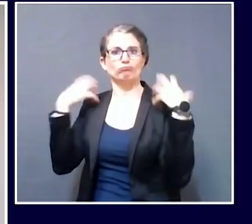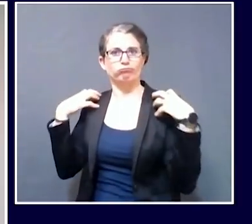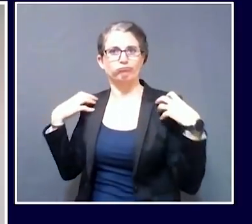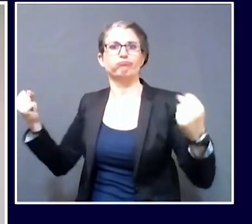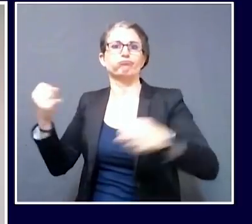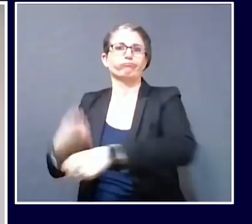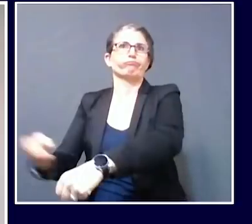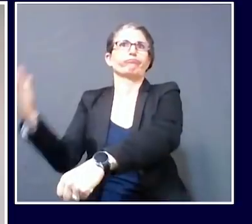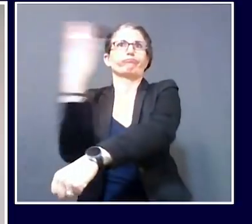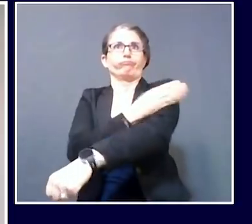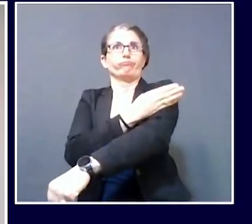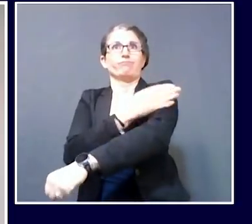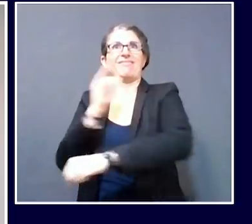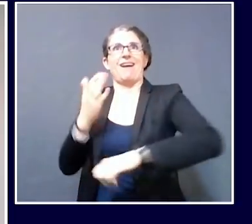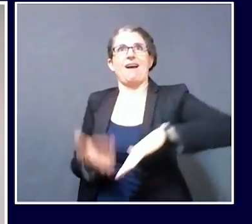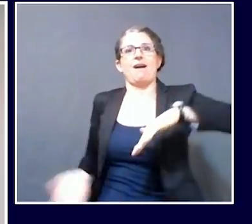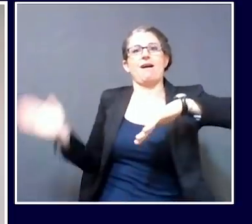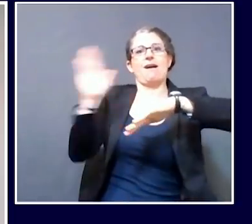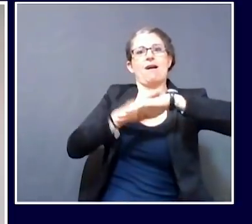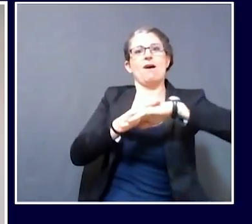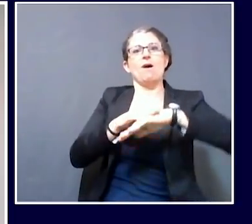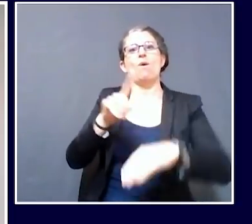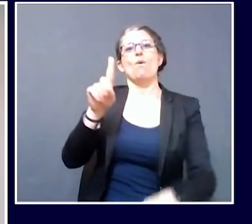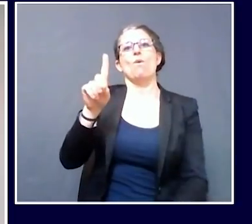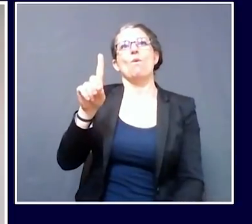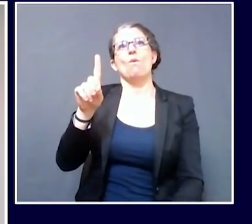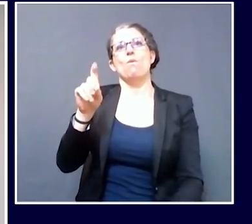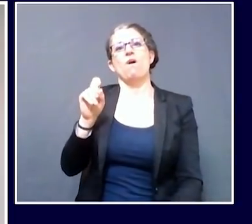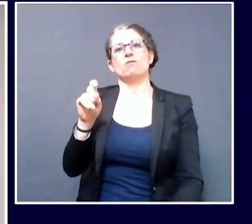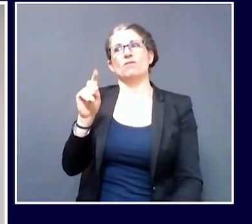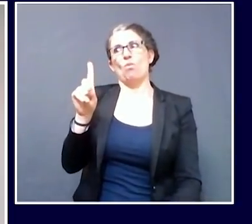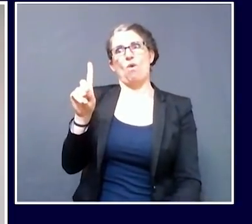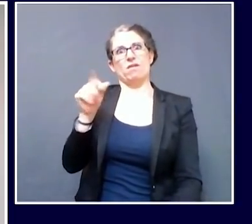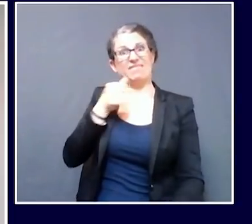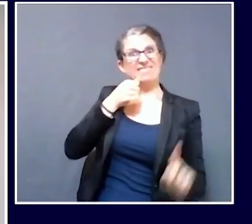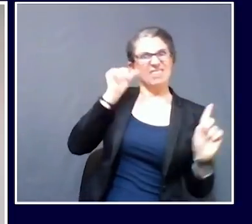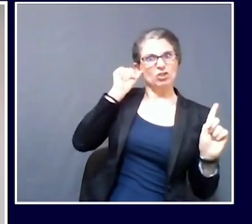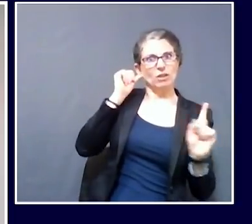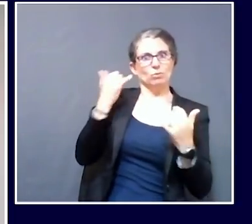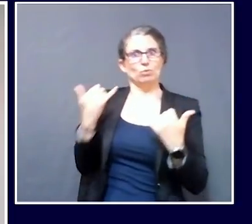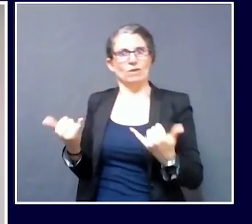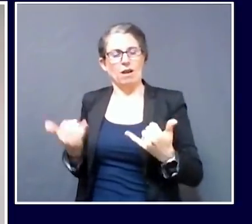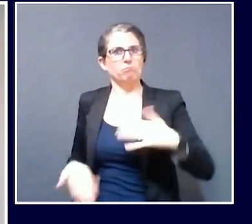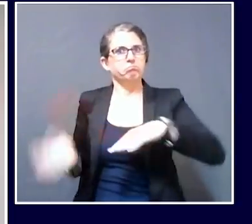recoveries since yesterday. I'd like to pause on that for a moment.